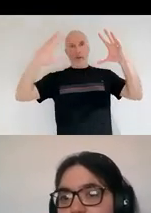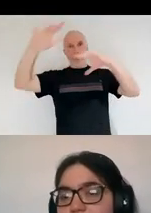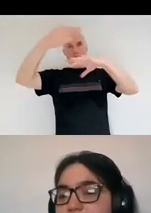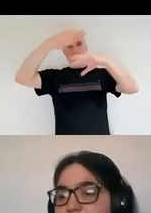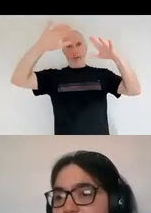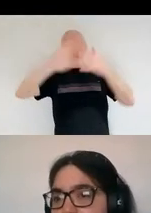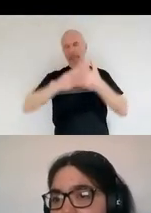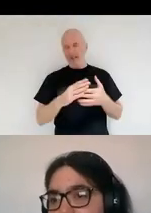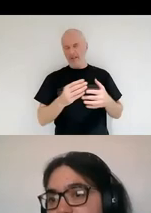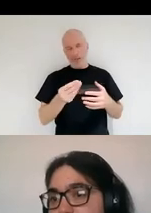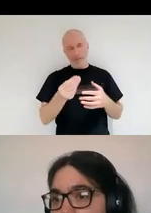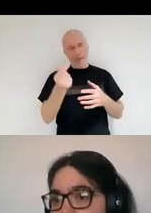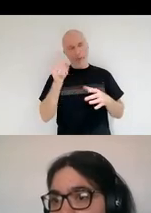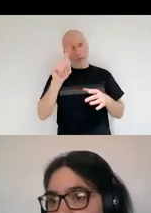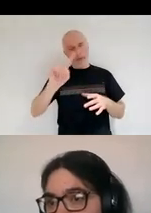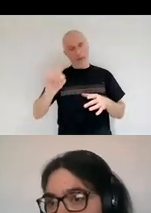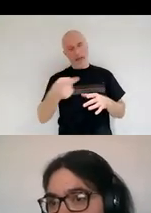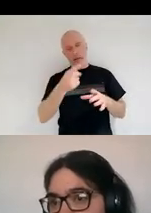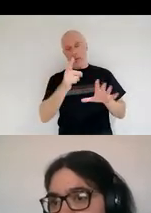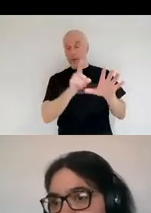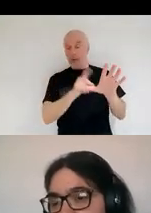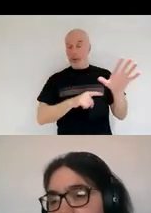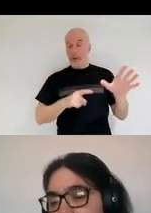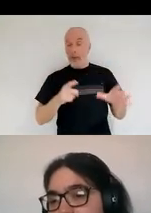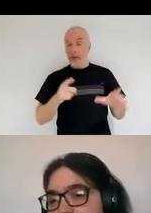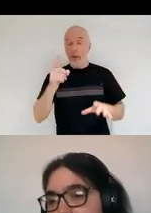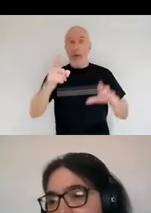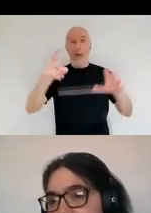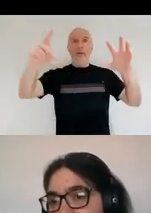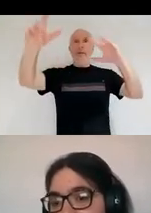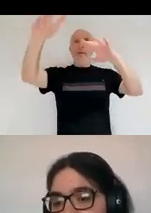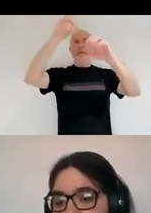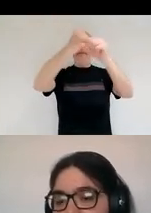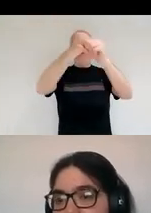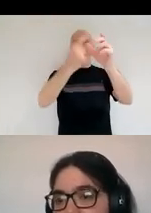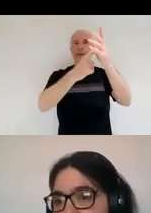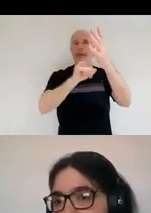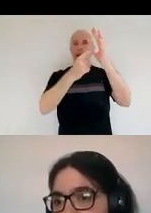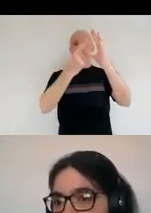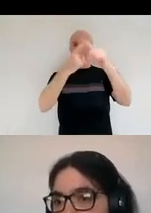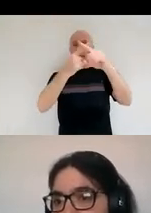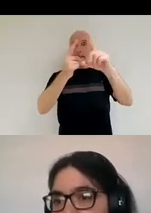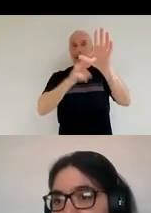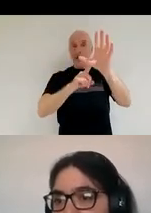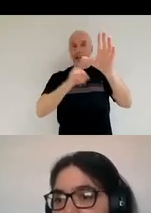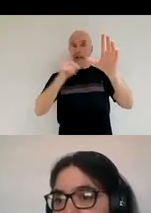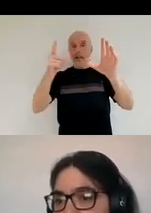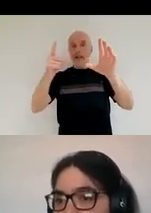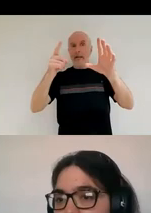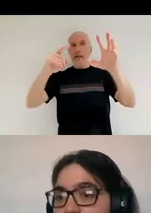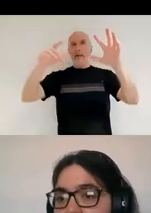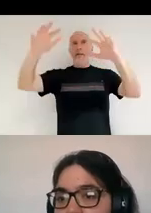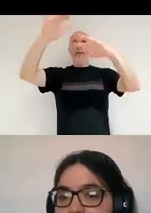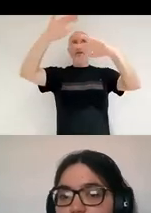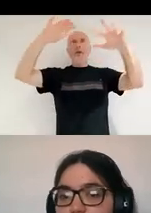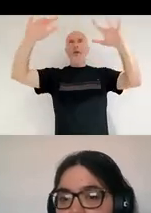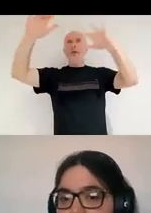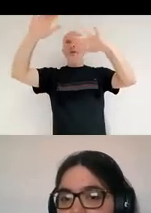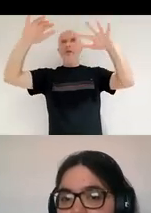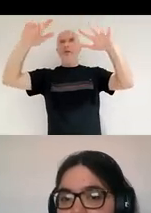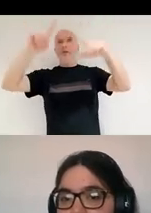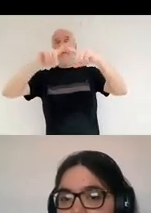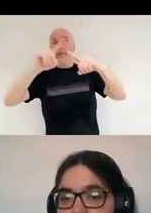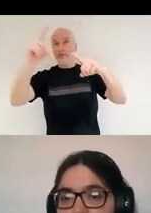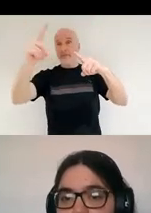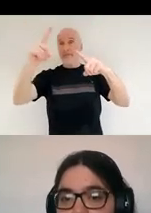the galaxies that we're seeing full of dust, those were galaxies that, you know, are around for over 10 billion